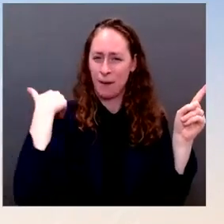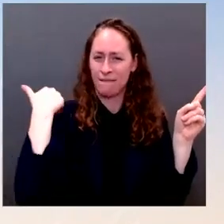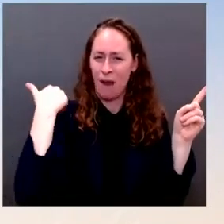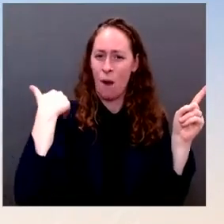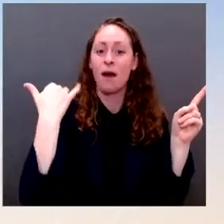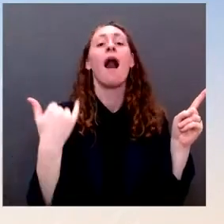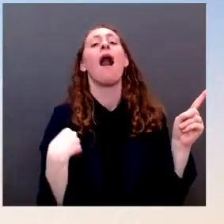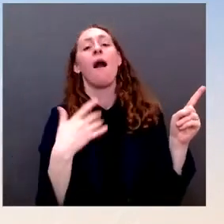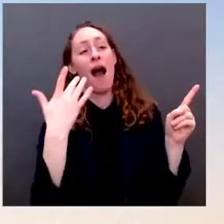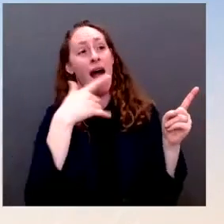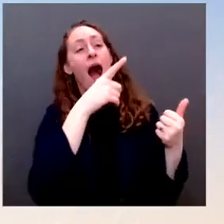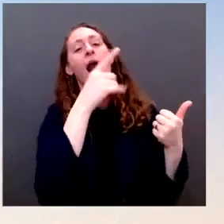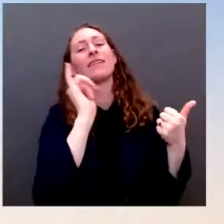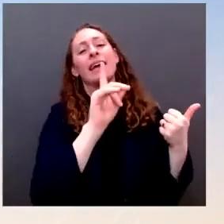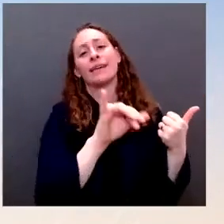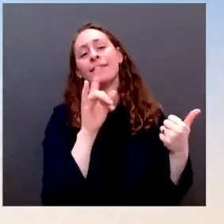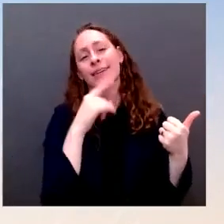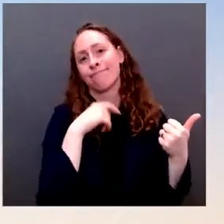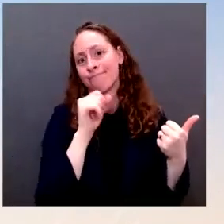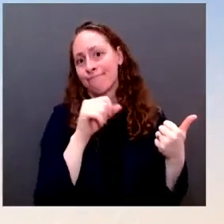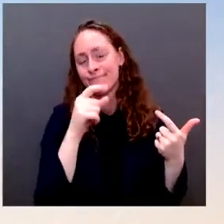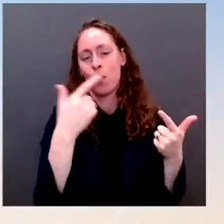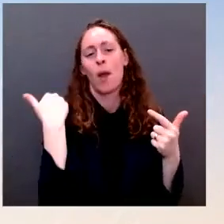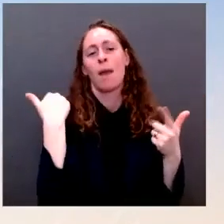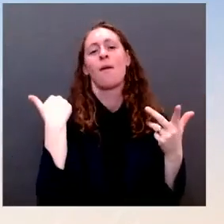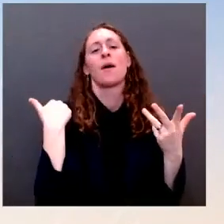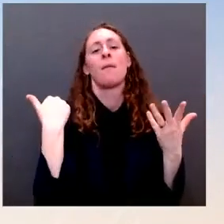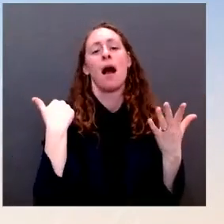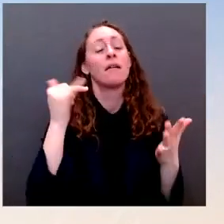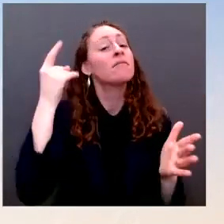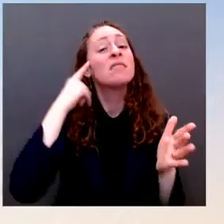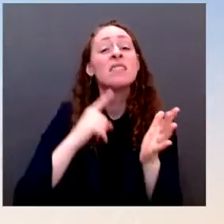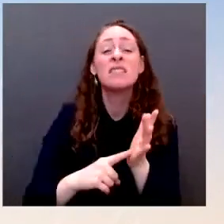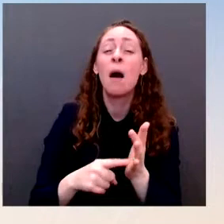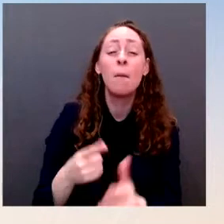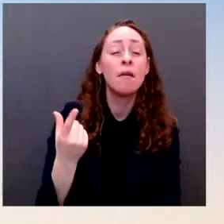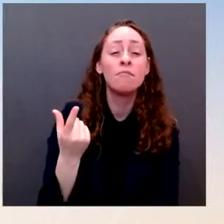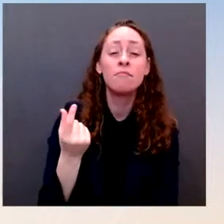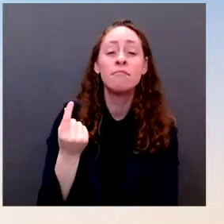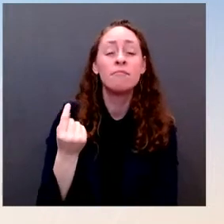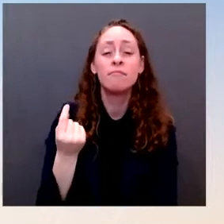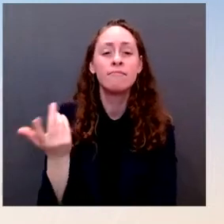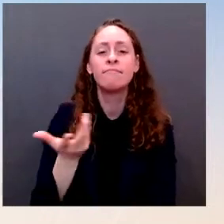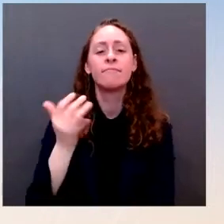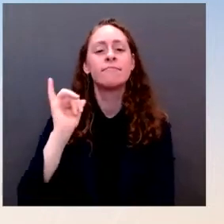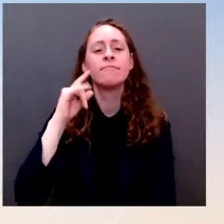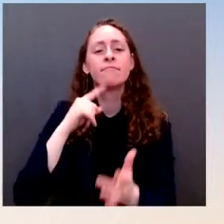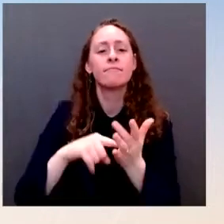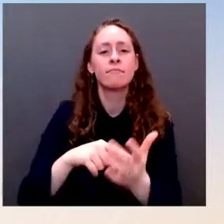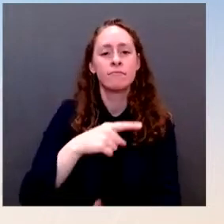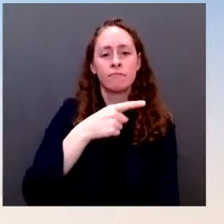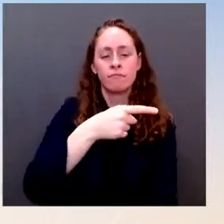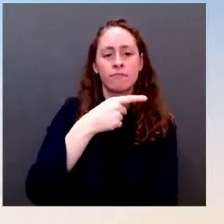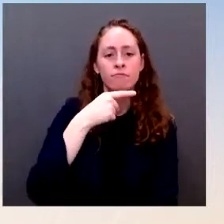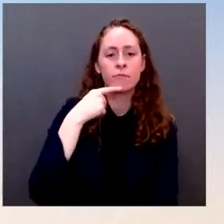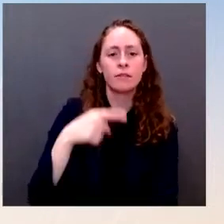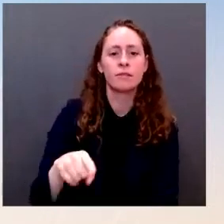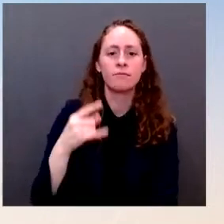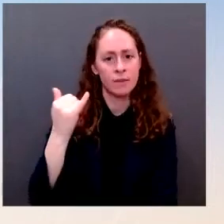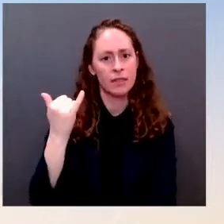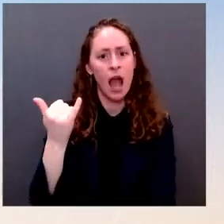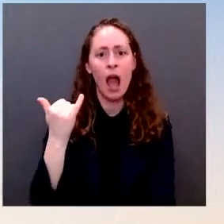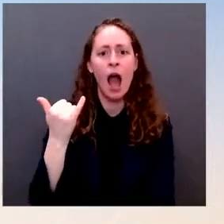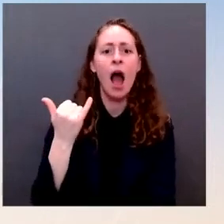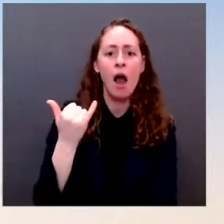ministry falsely claimed — accused the United States of running a clandestine biological weapons lab in the country of Georgia, enabling Russia's efforts to